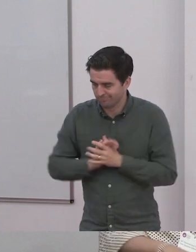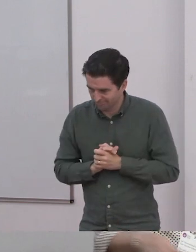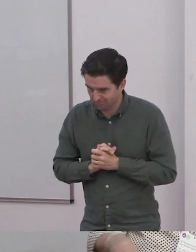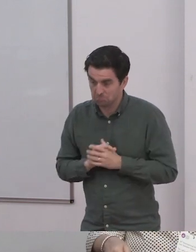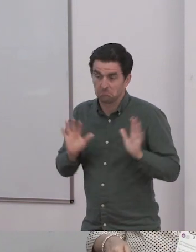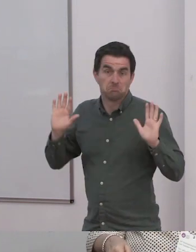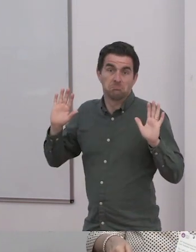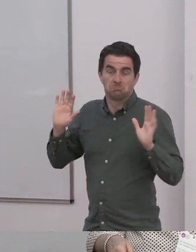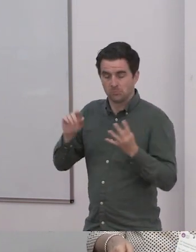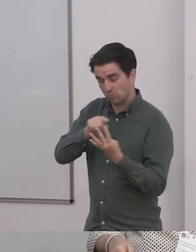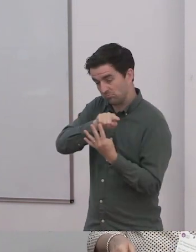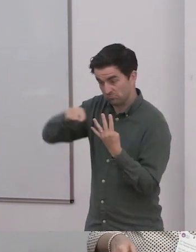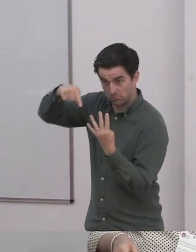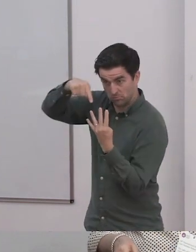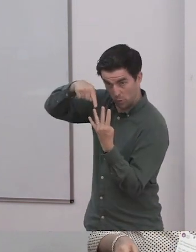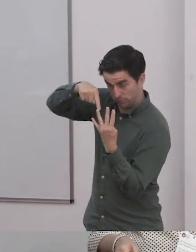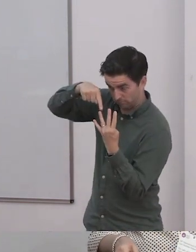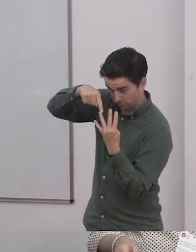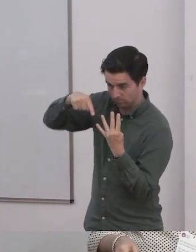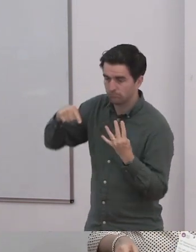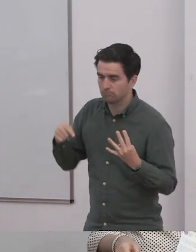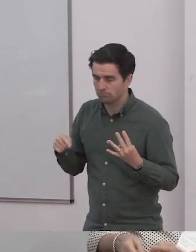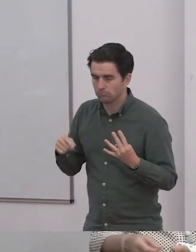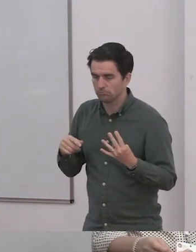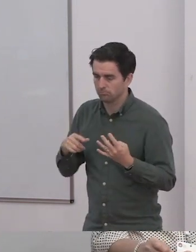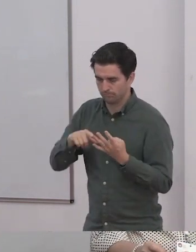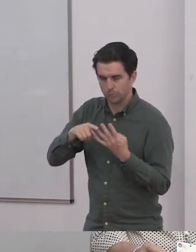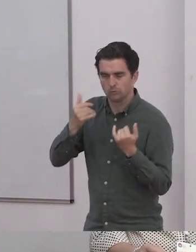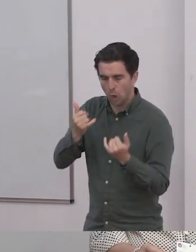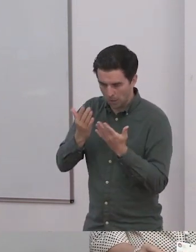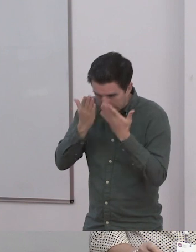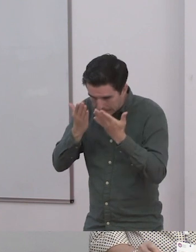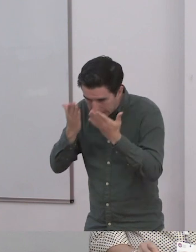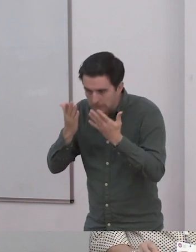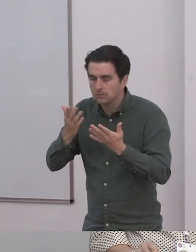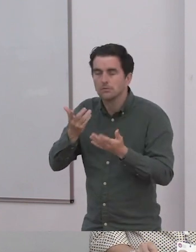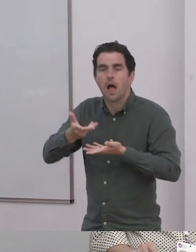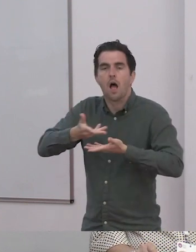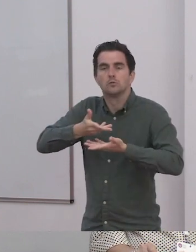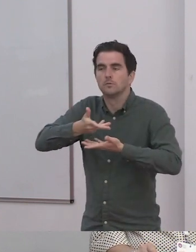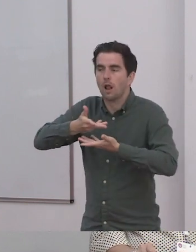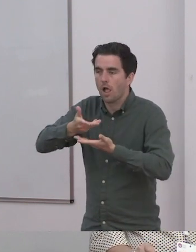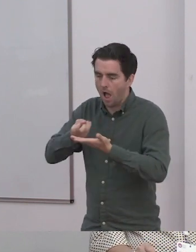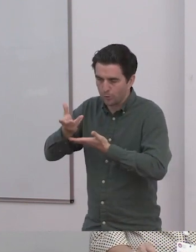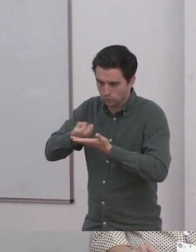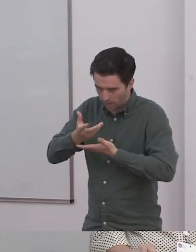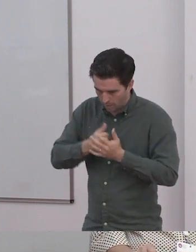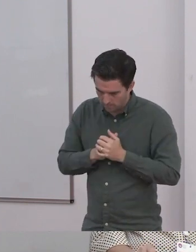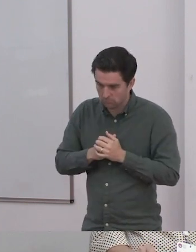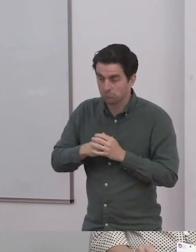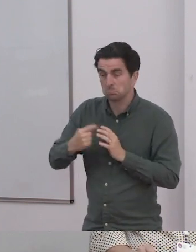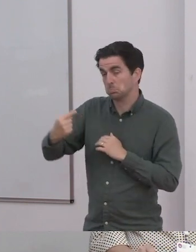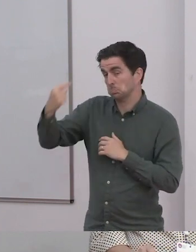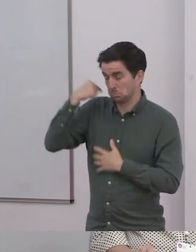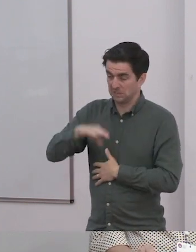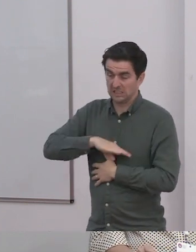when they were about 17, I took them to get their dyslexia diagnosed. They're very severely dyslexic. So in spite of reading